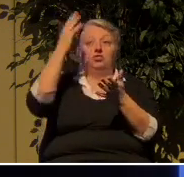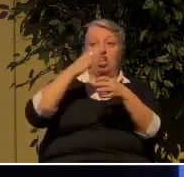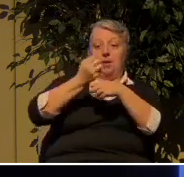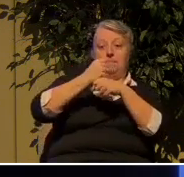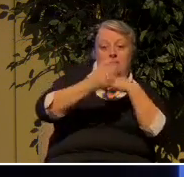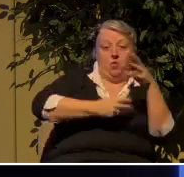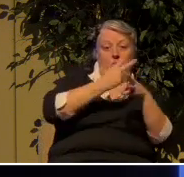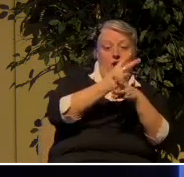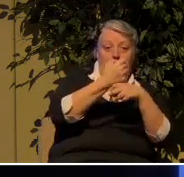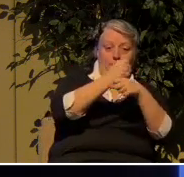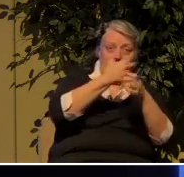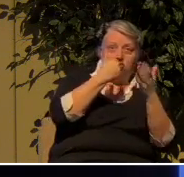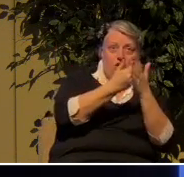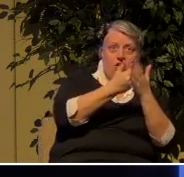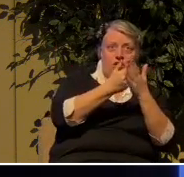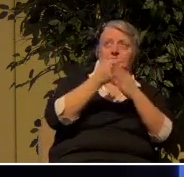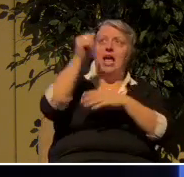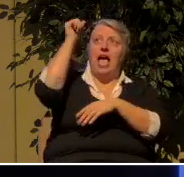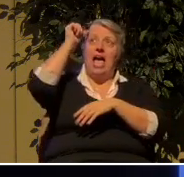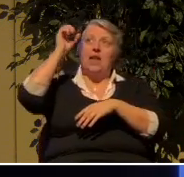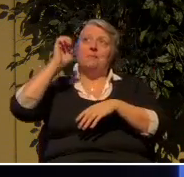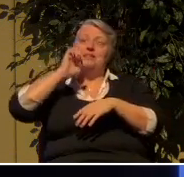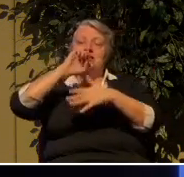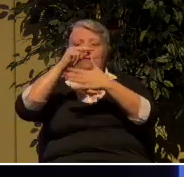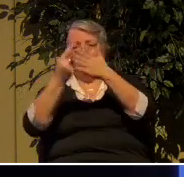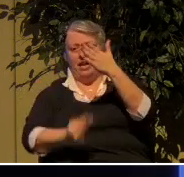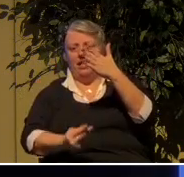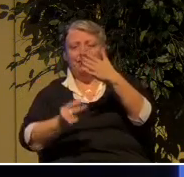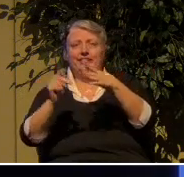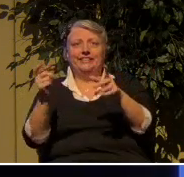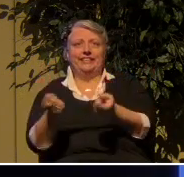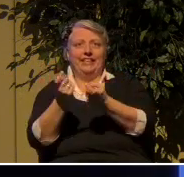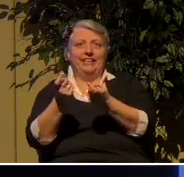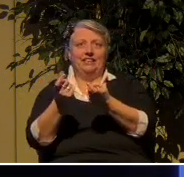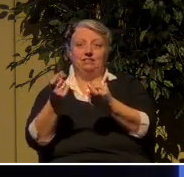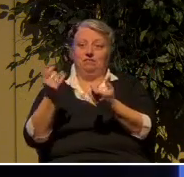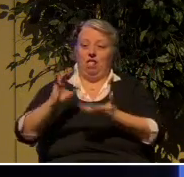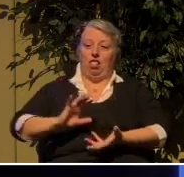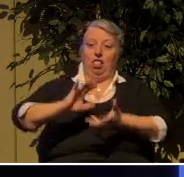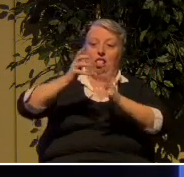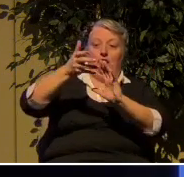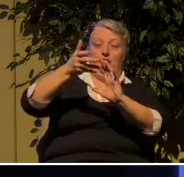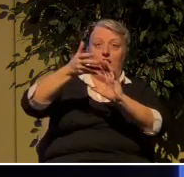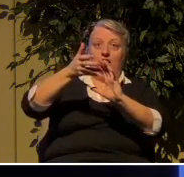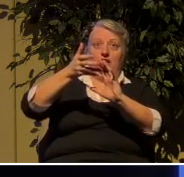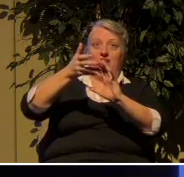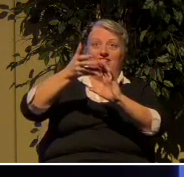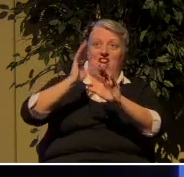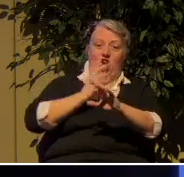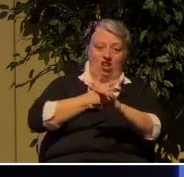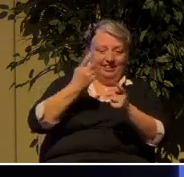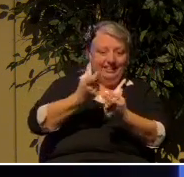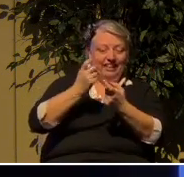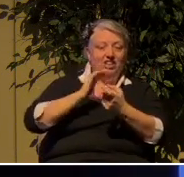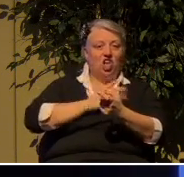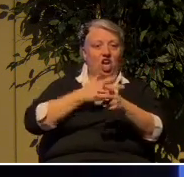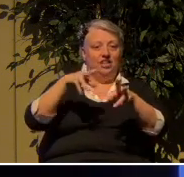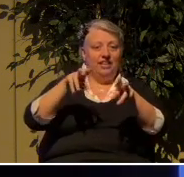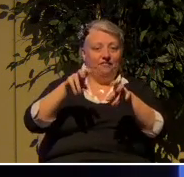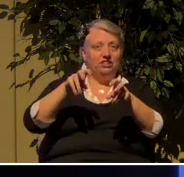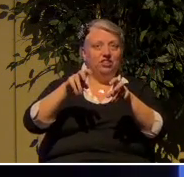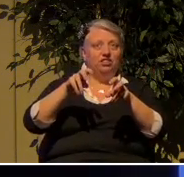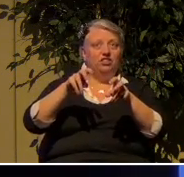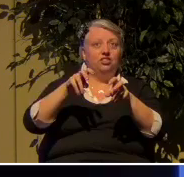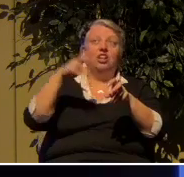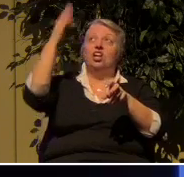Adam and Eve fell into sin. It is now a mess because of our sin and selfishness. God came in the